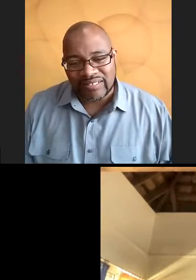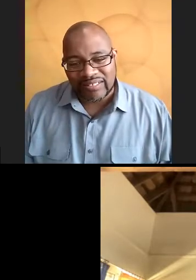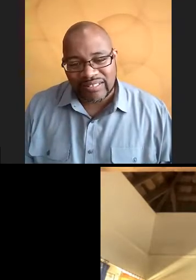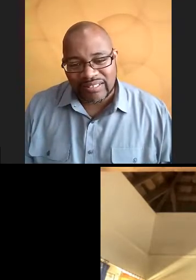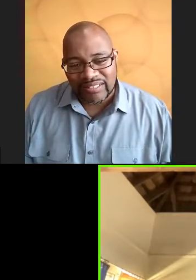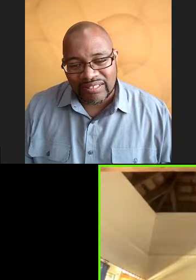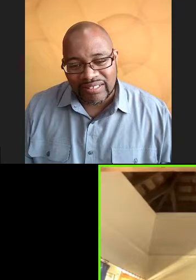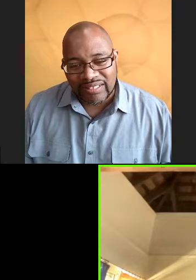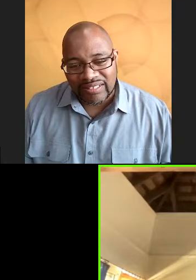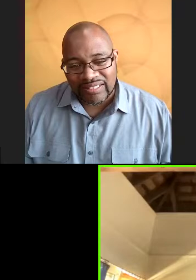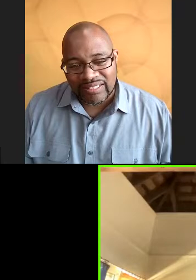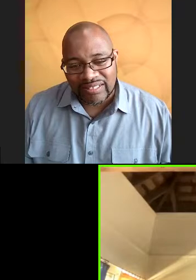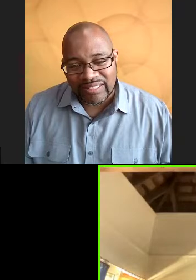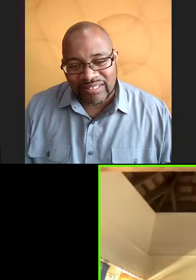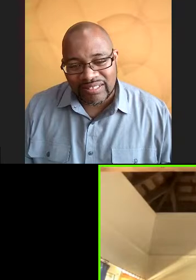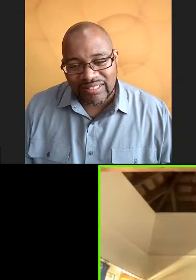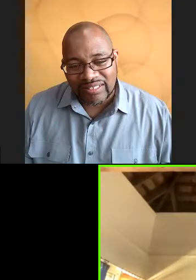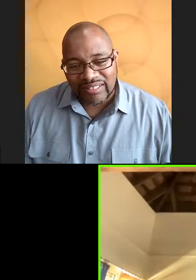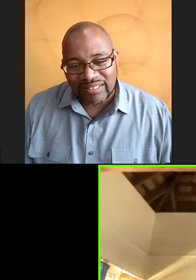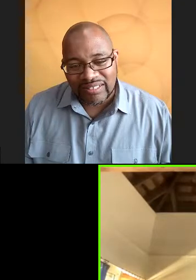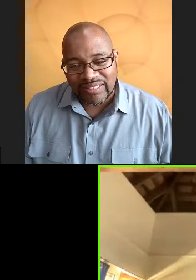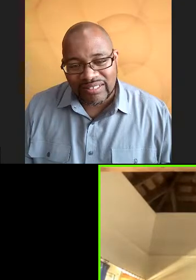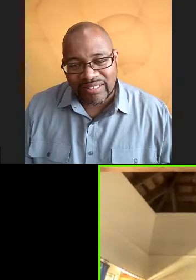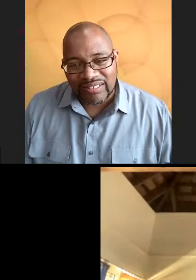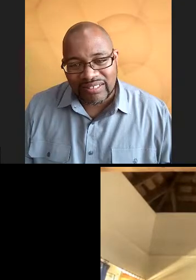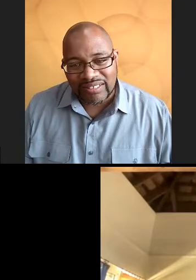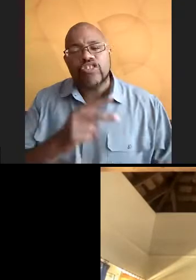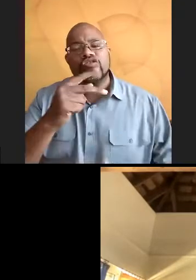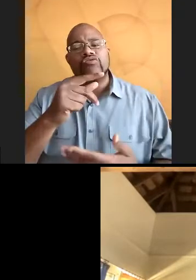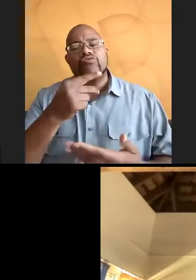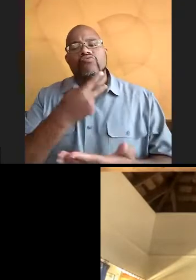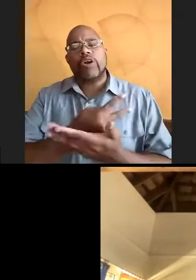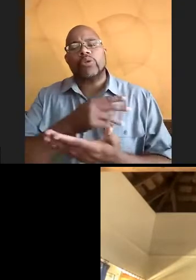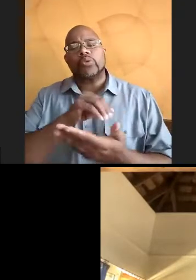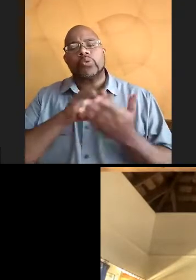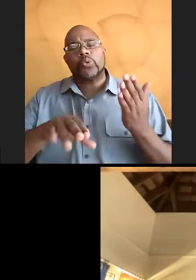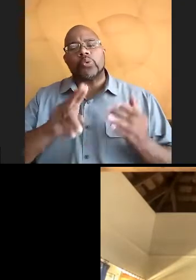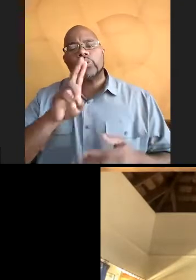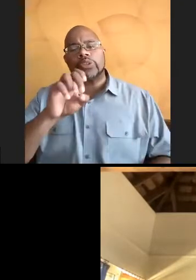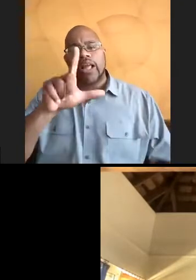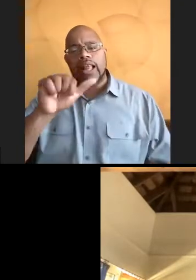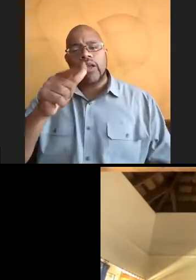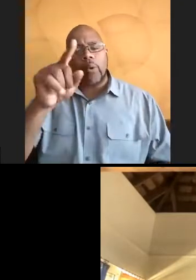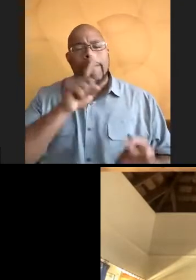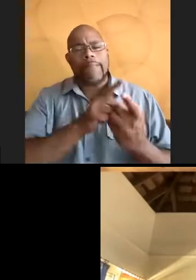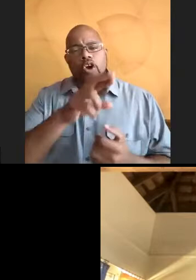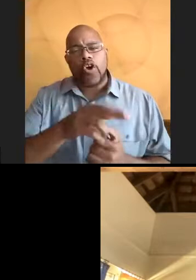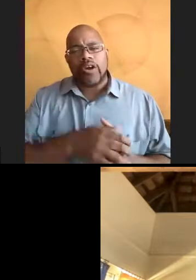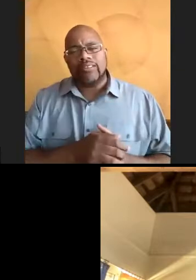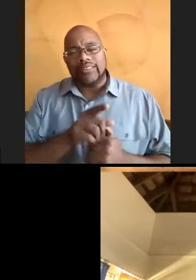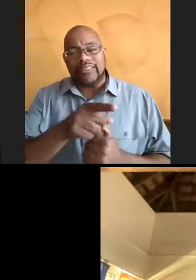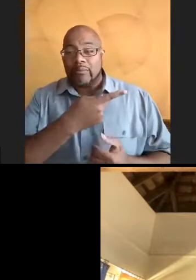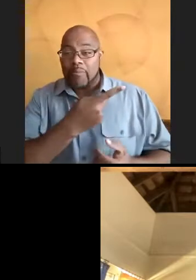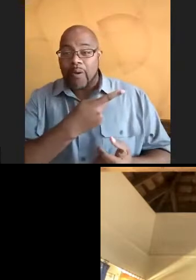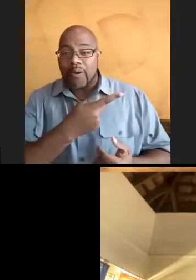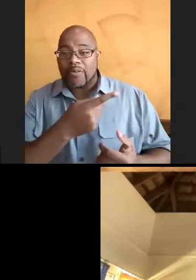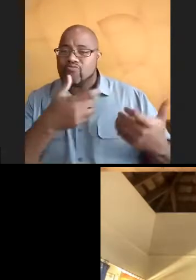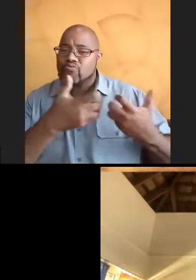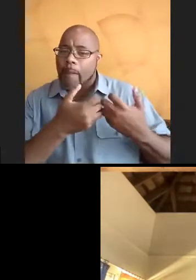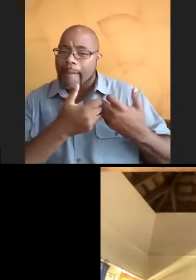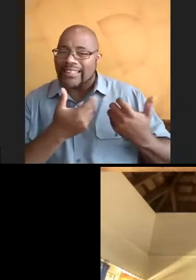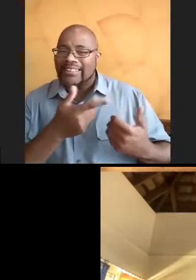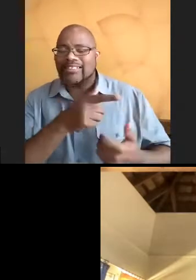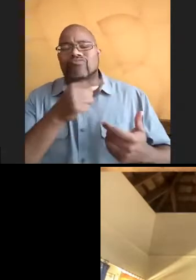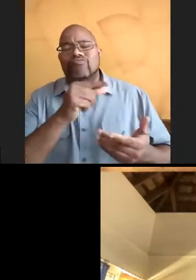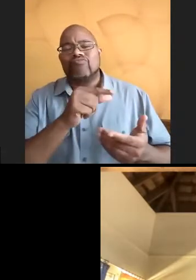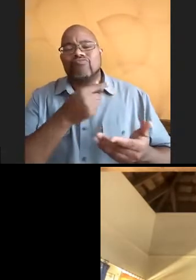I think so. Okay. She's a graduate student at UCLA. You will meet her. Side note, she and I used to be roommates. She's a graduate student